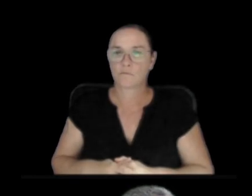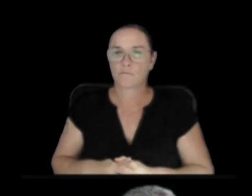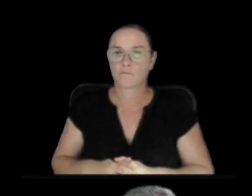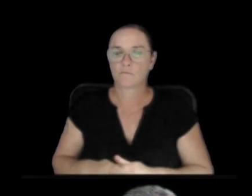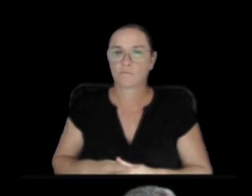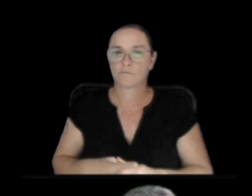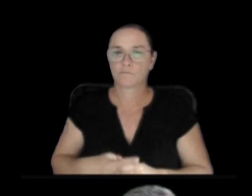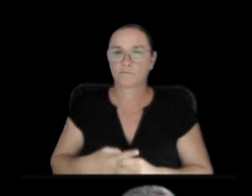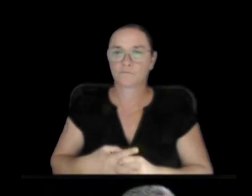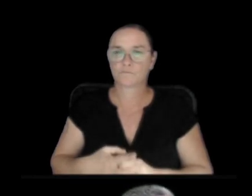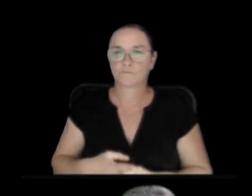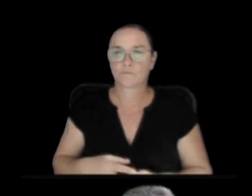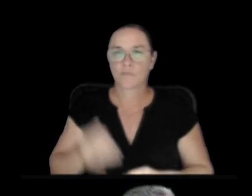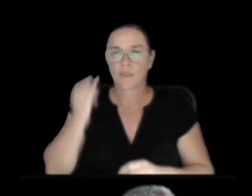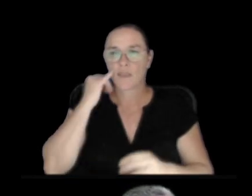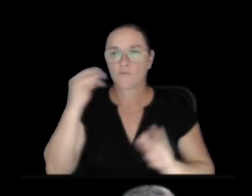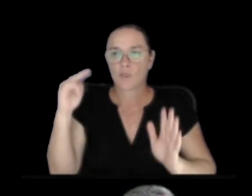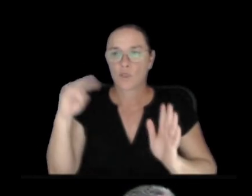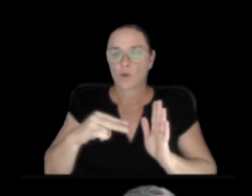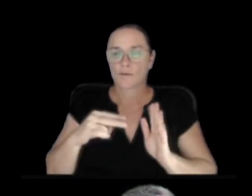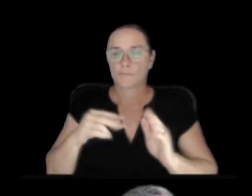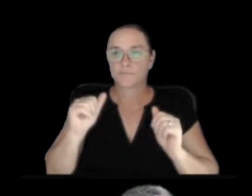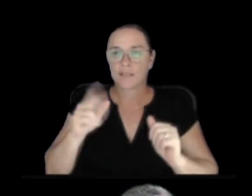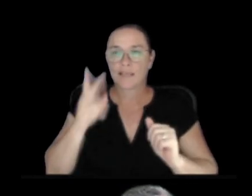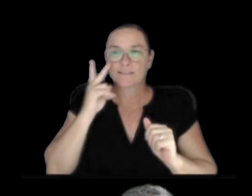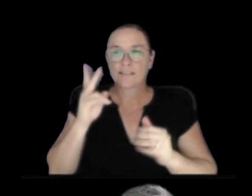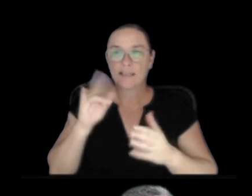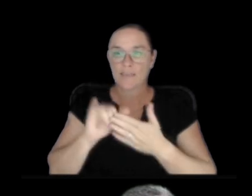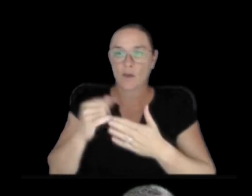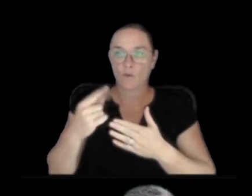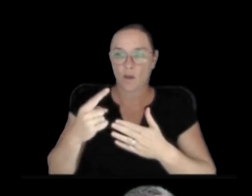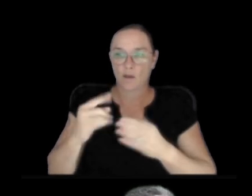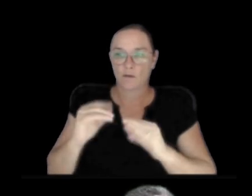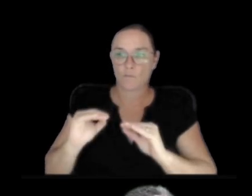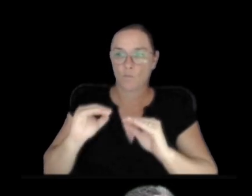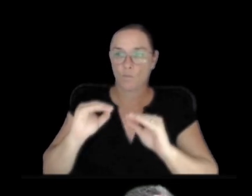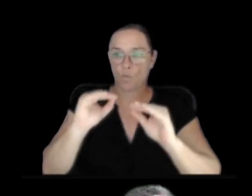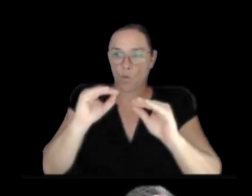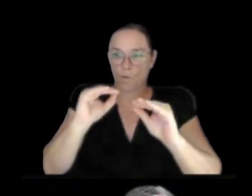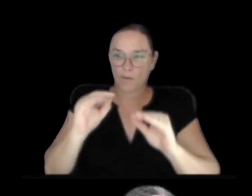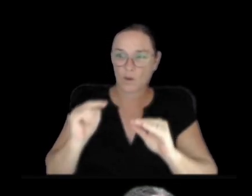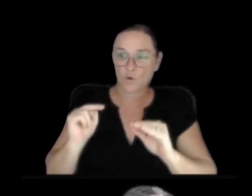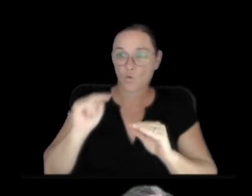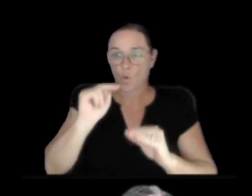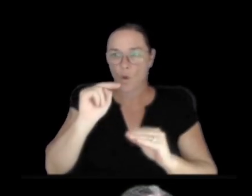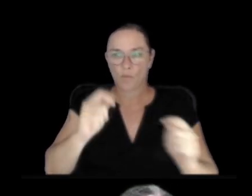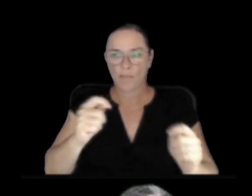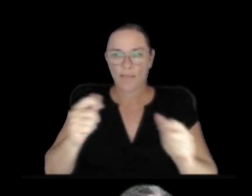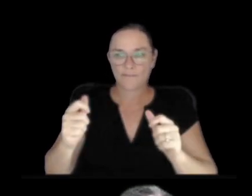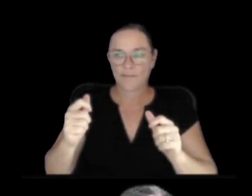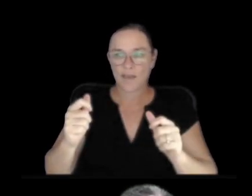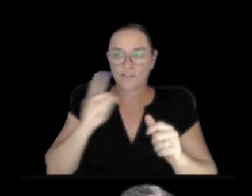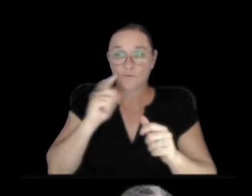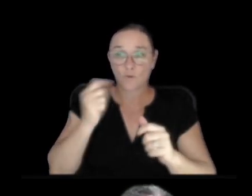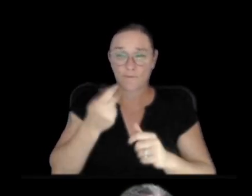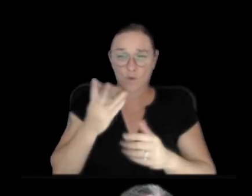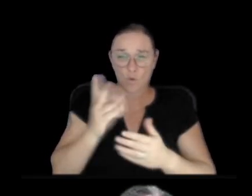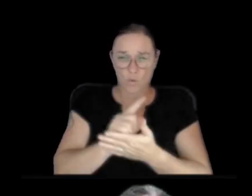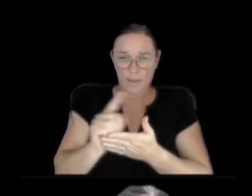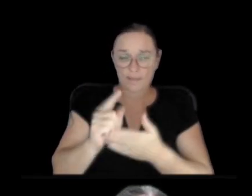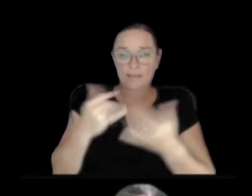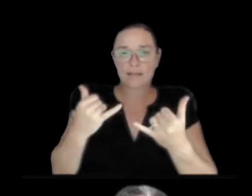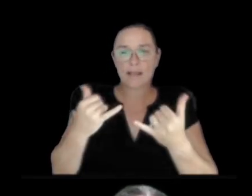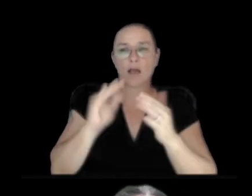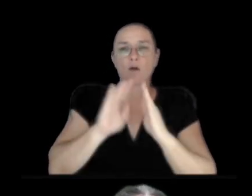But if we go to there, we can see that that northward motion that was rising fairly quickly in the last few weeks seems to have stabilized